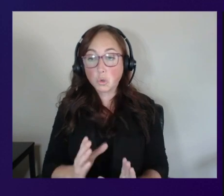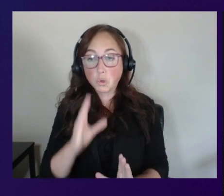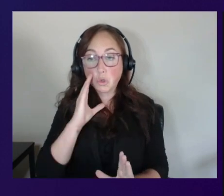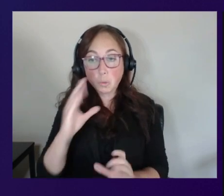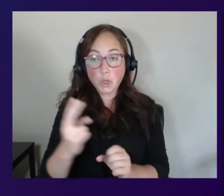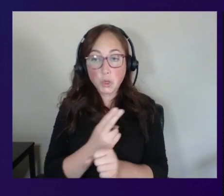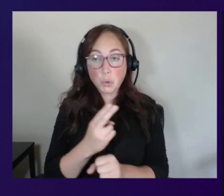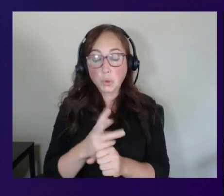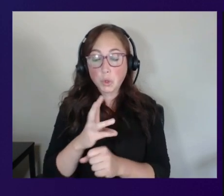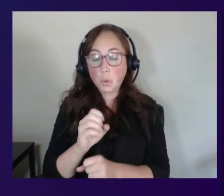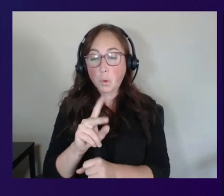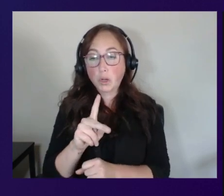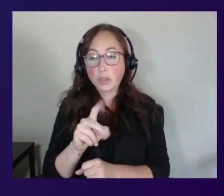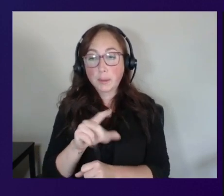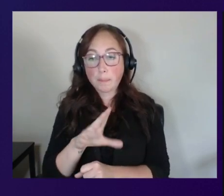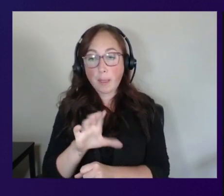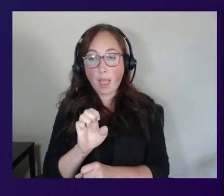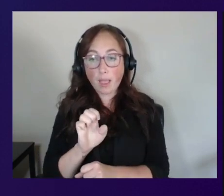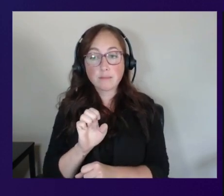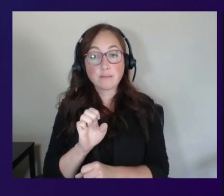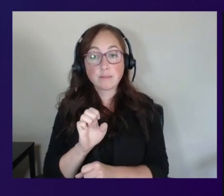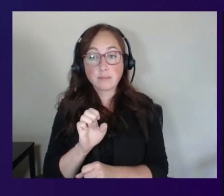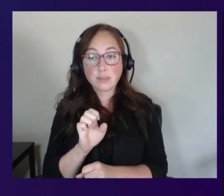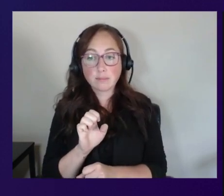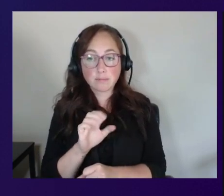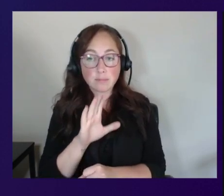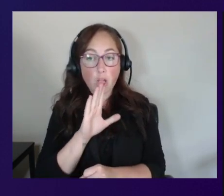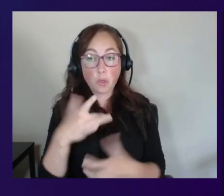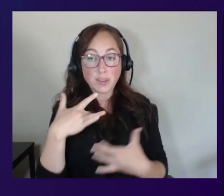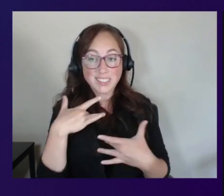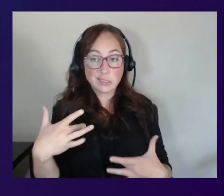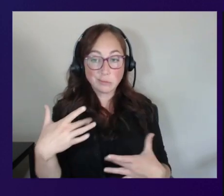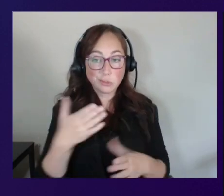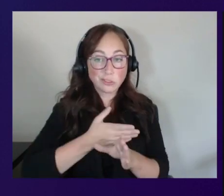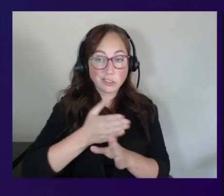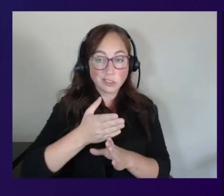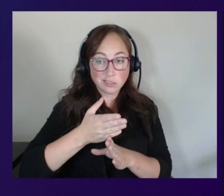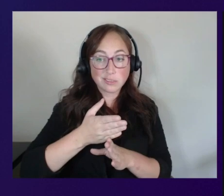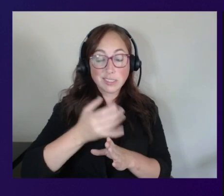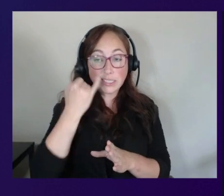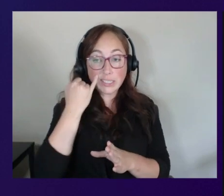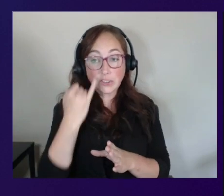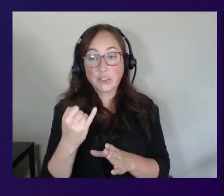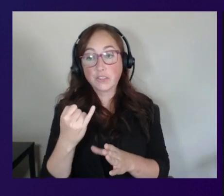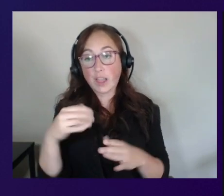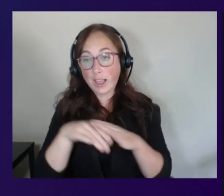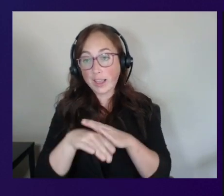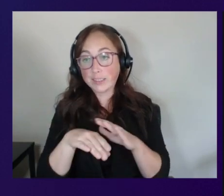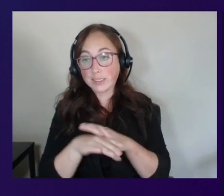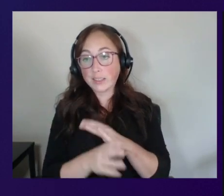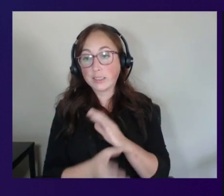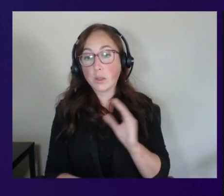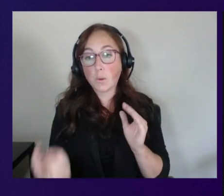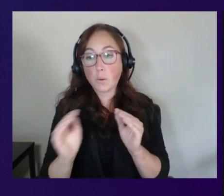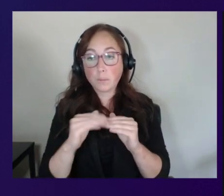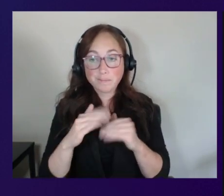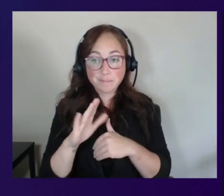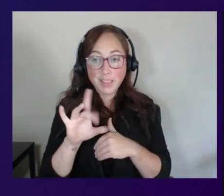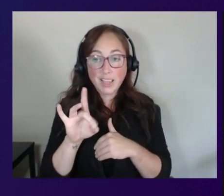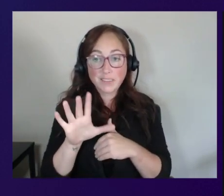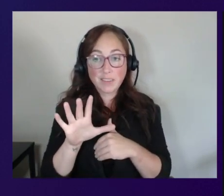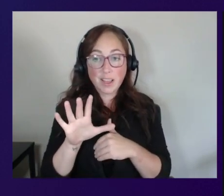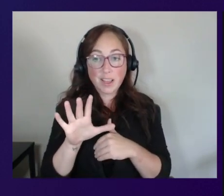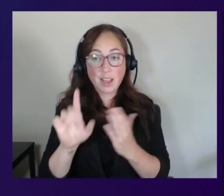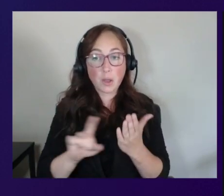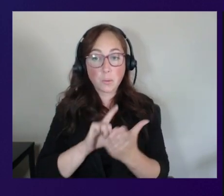workspace as their main machine and so if they're going to be accessing that workspace more than around 80 to 85 hours a month that's